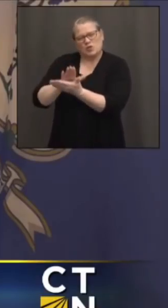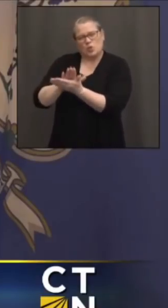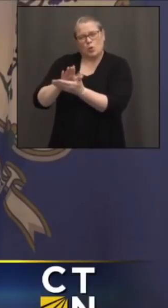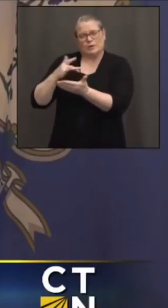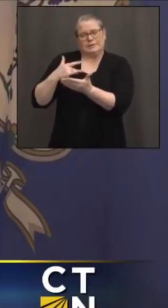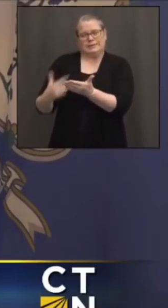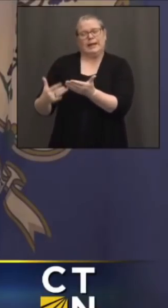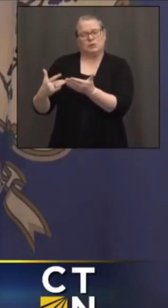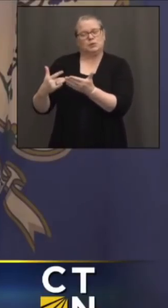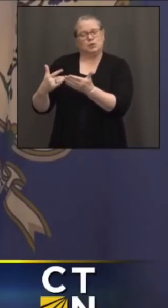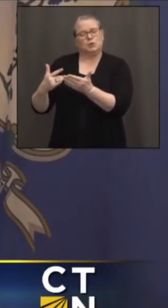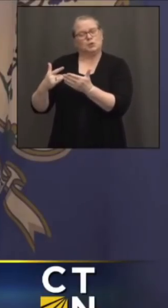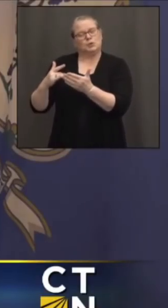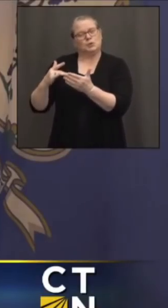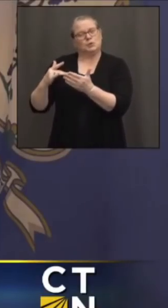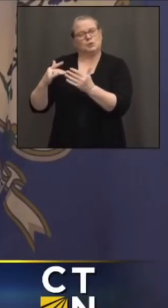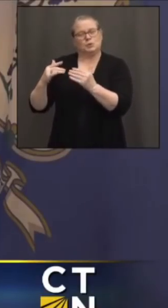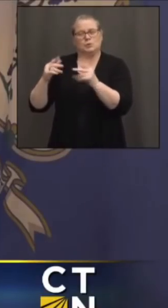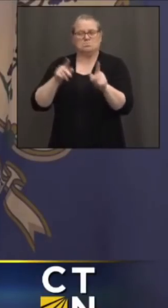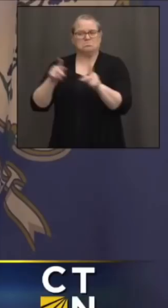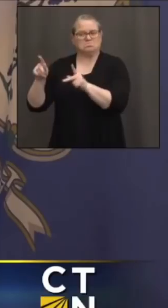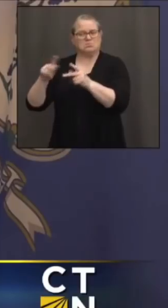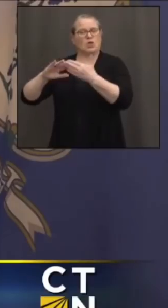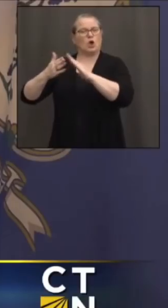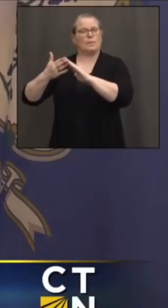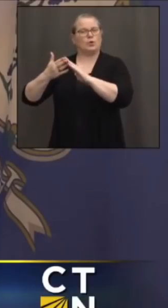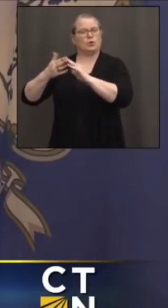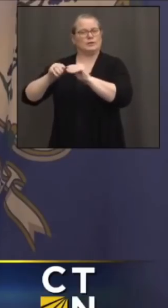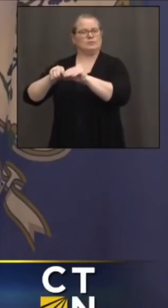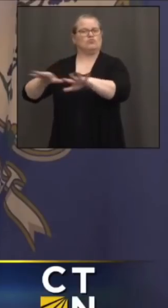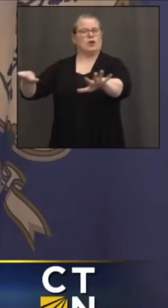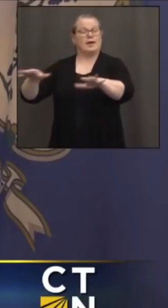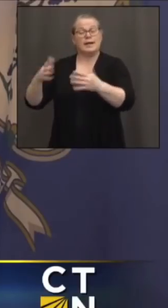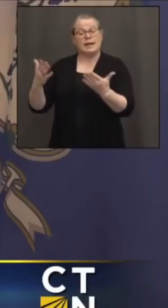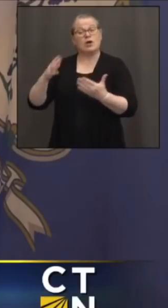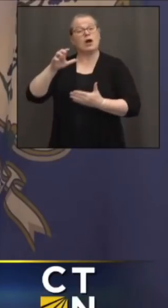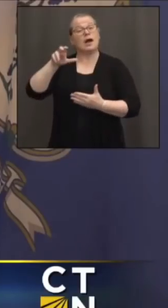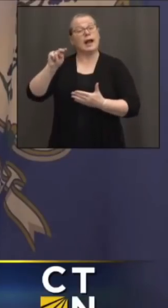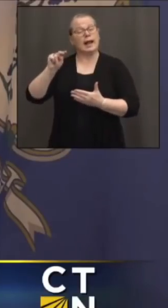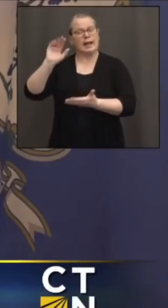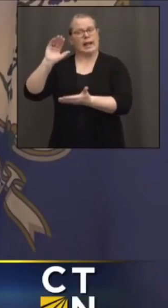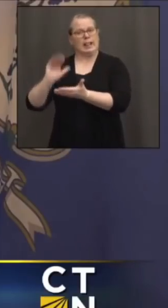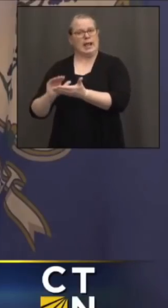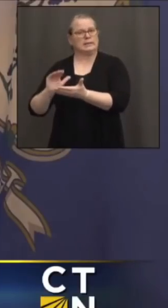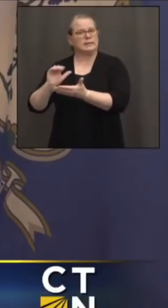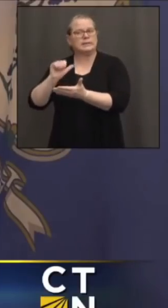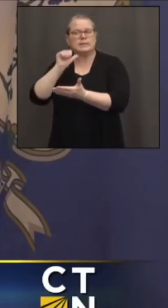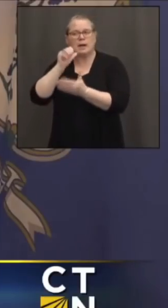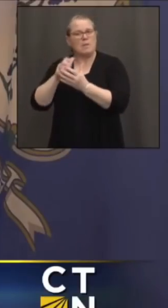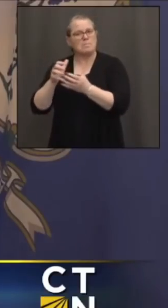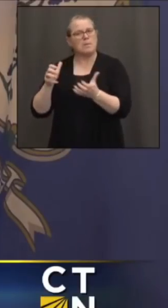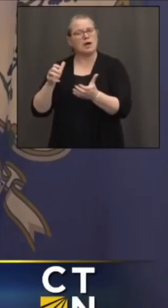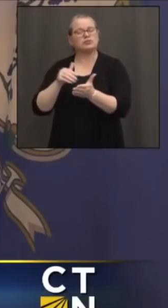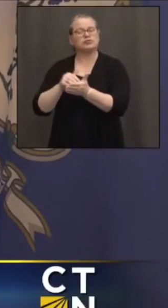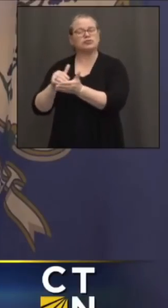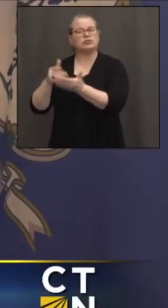more broadly. We have not seen as much of that here in Connecticut, and that's one of the reasons we are beginning to emphasize the 16